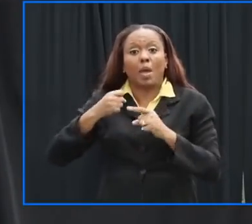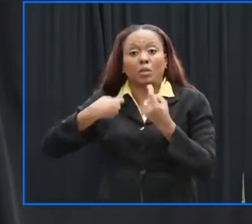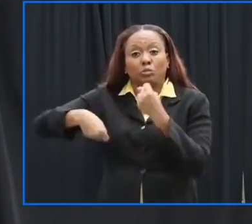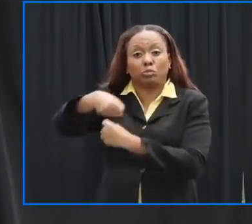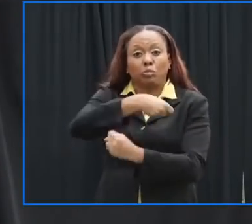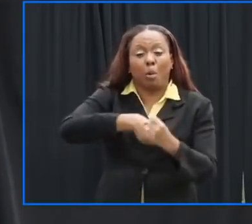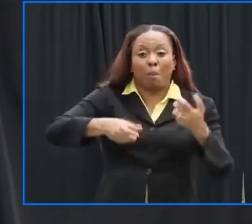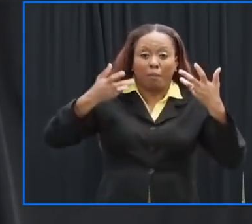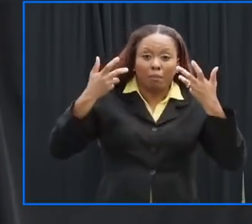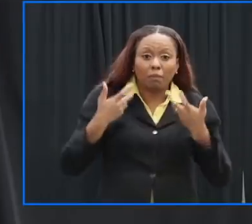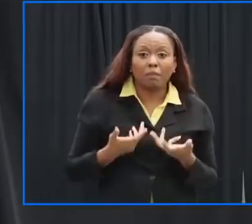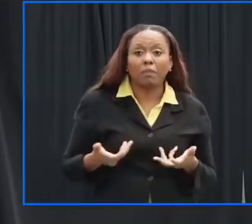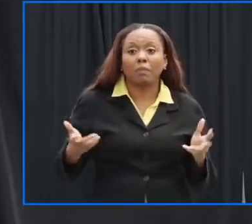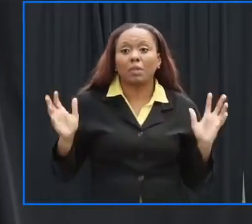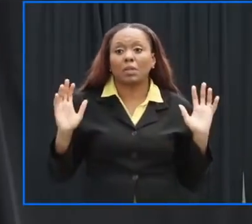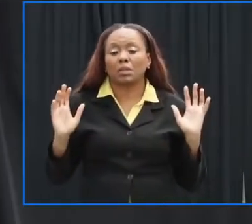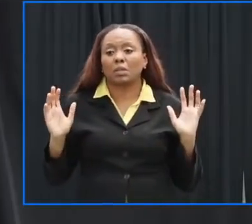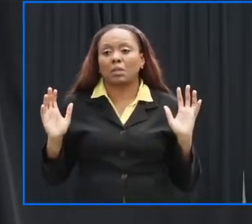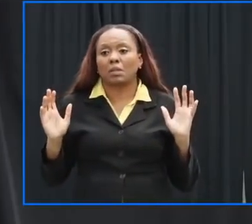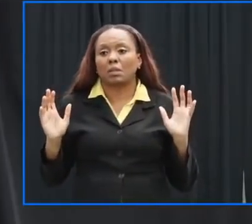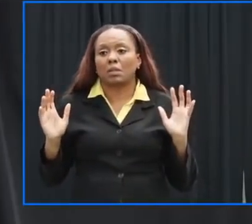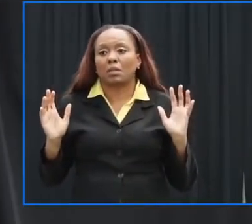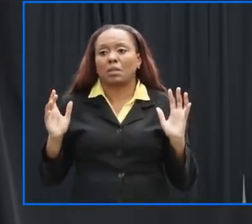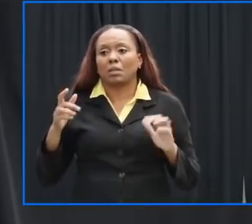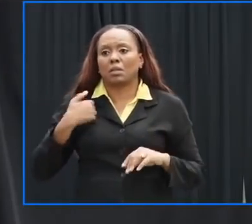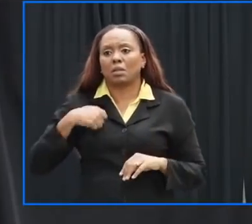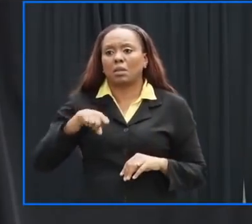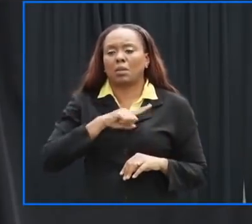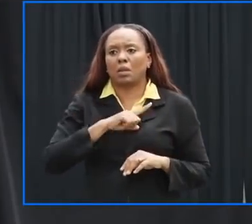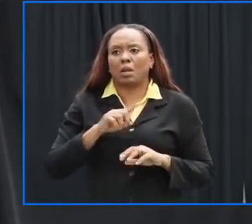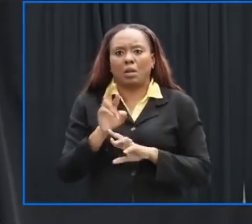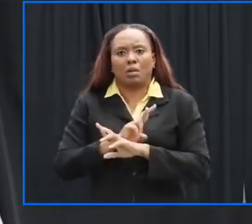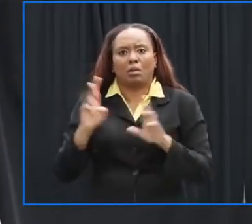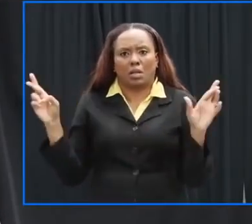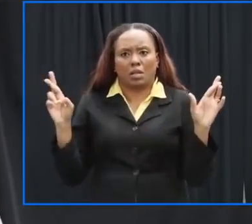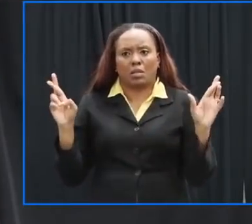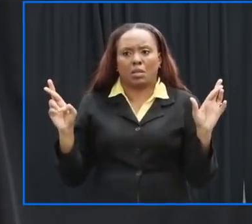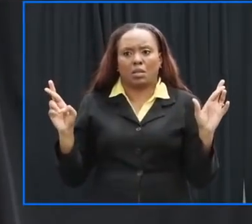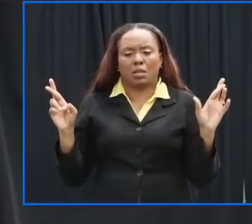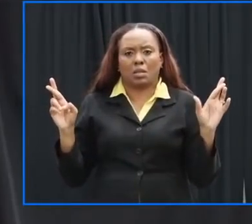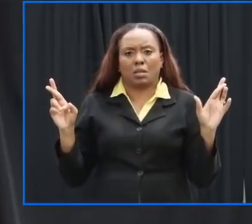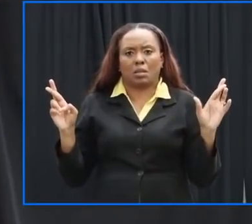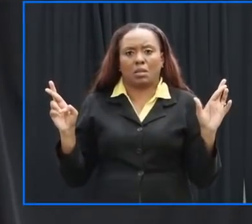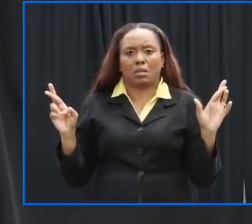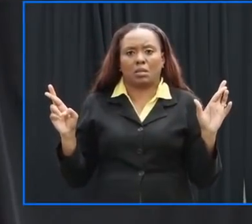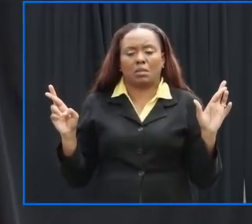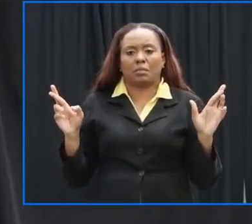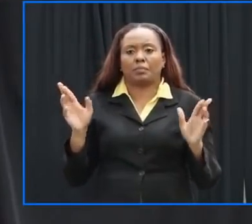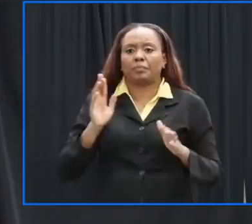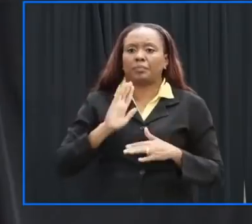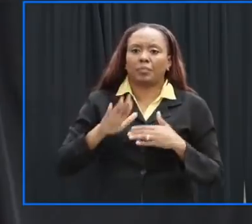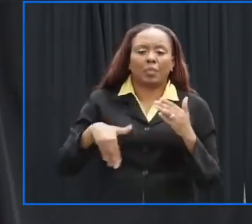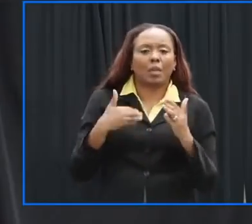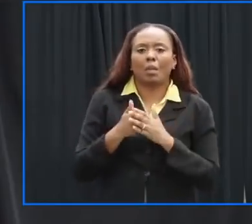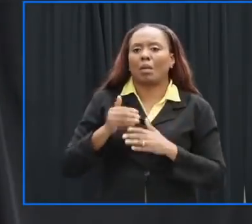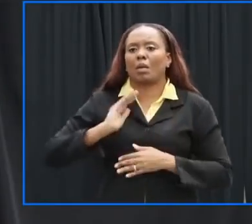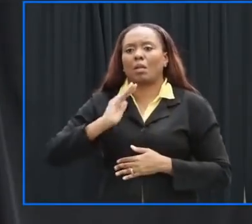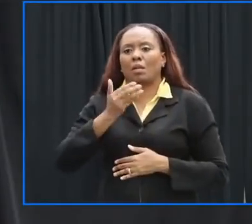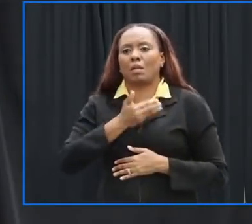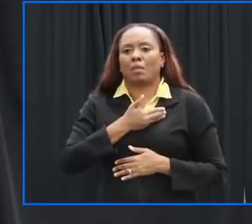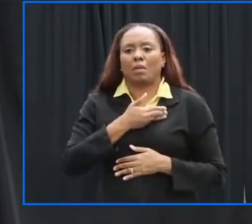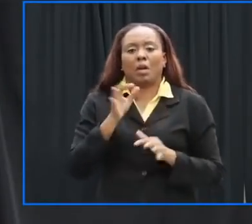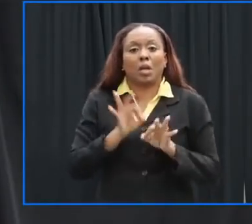during the event that we are ready we are ready to do so we have mobilized all of our all of our depots